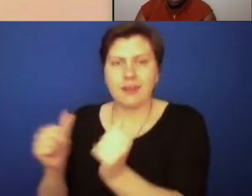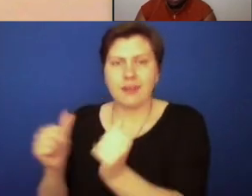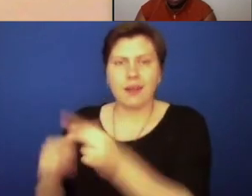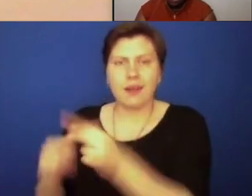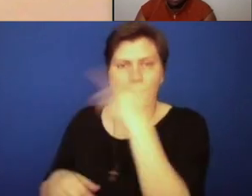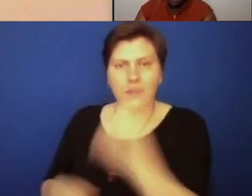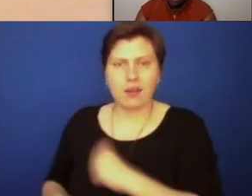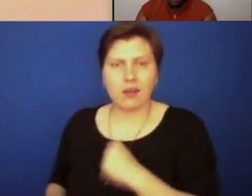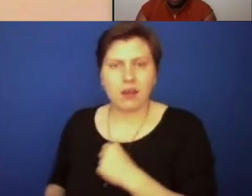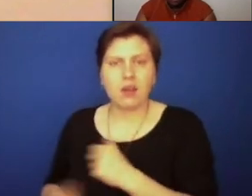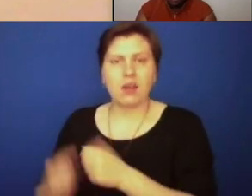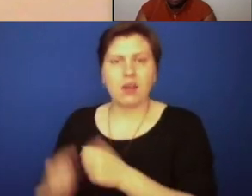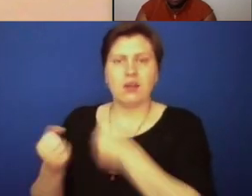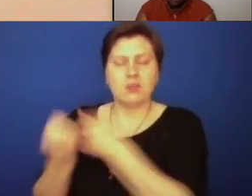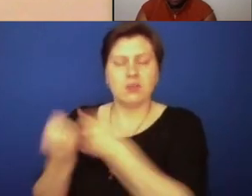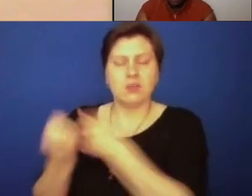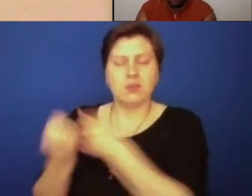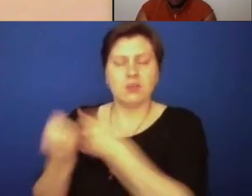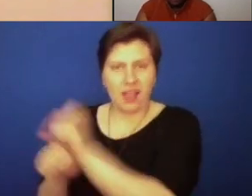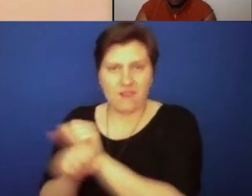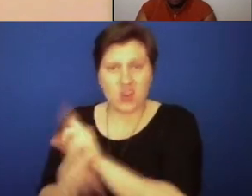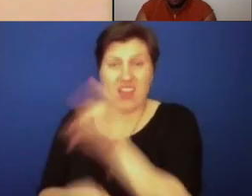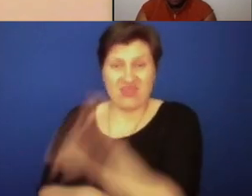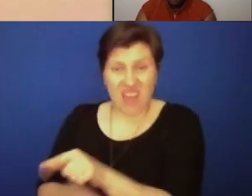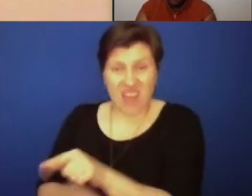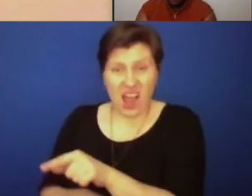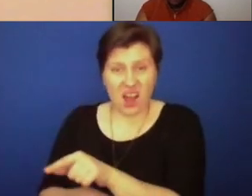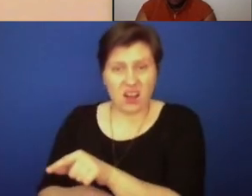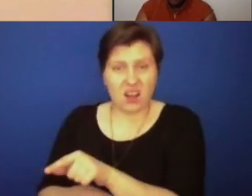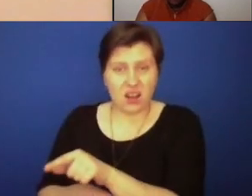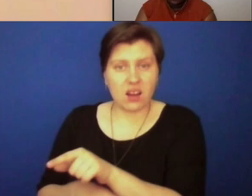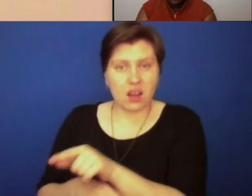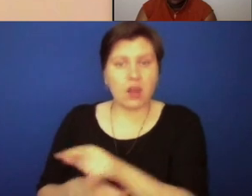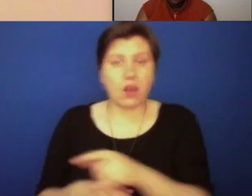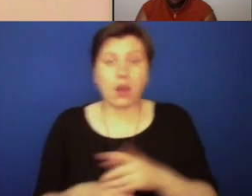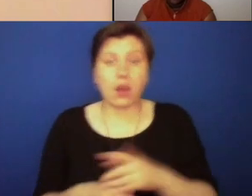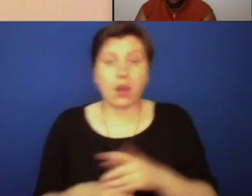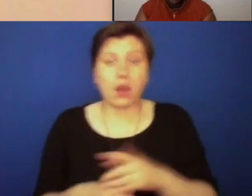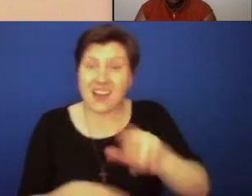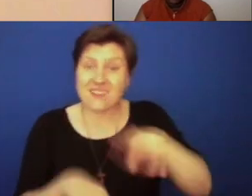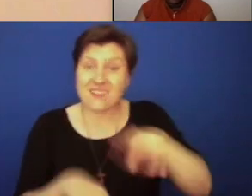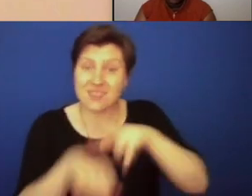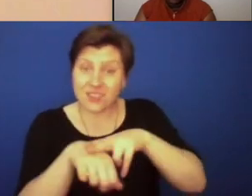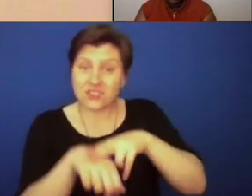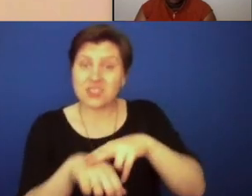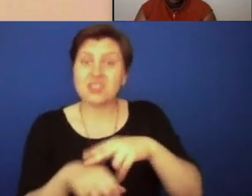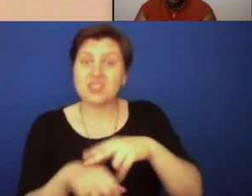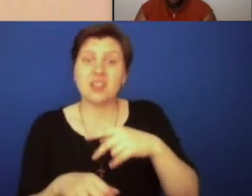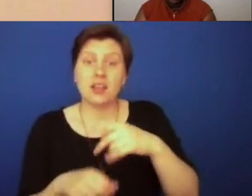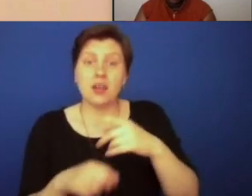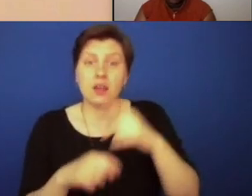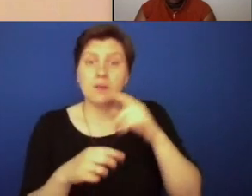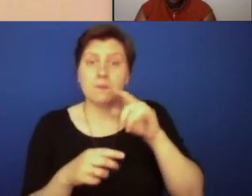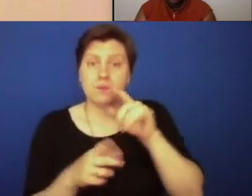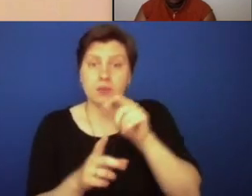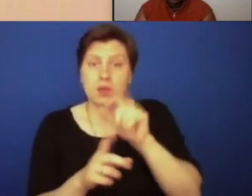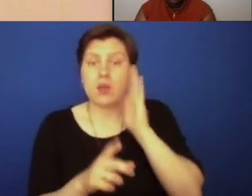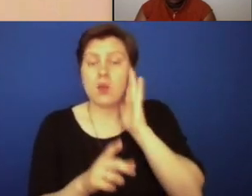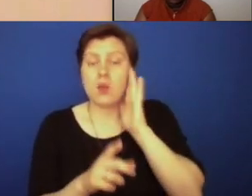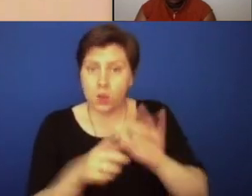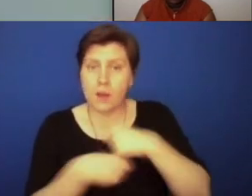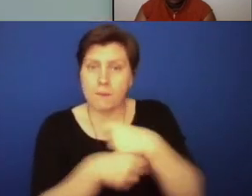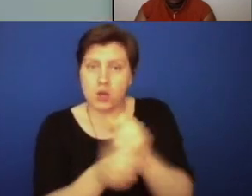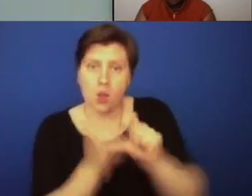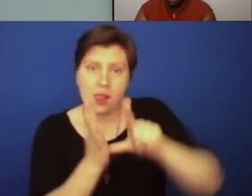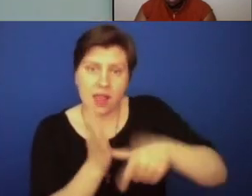promoted white supremacy, and upheld slavery. It is this family that will give us our nation's first self-identified Black priest.